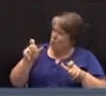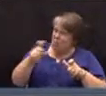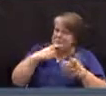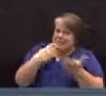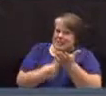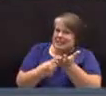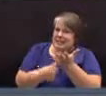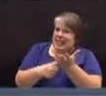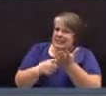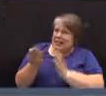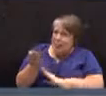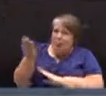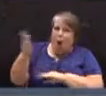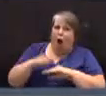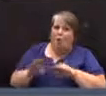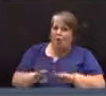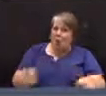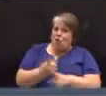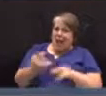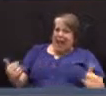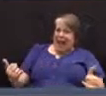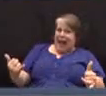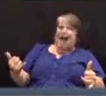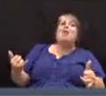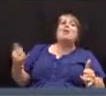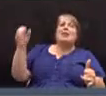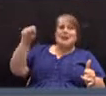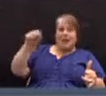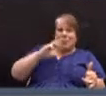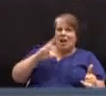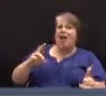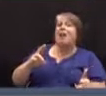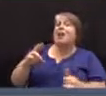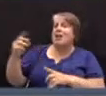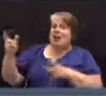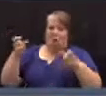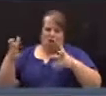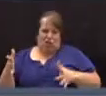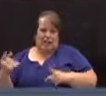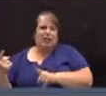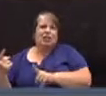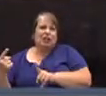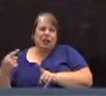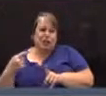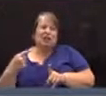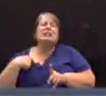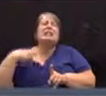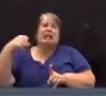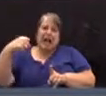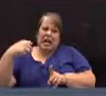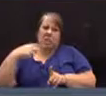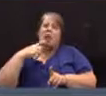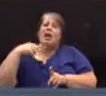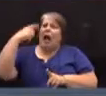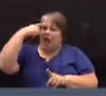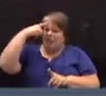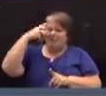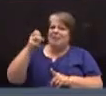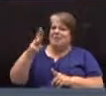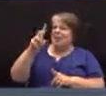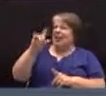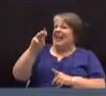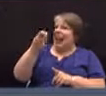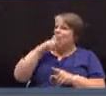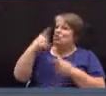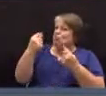supposed to be talking about the motion on the floor right now? Yes, we are, and I think that Mr. Dimes is going to make one,